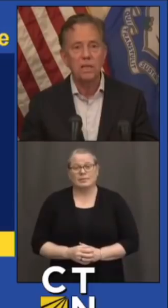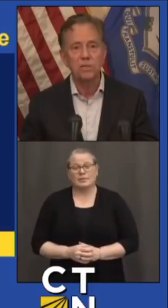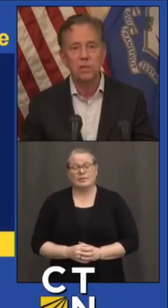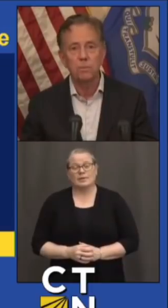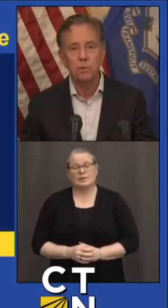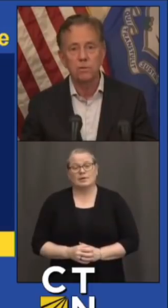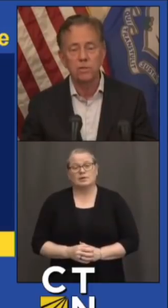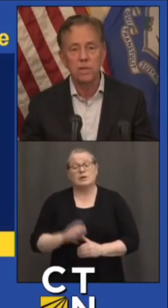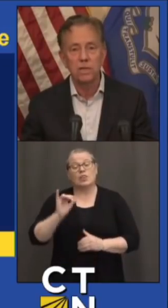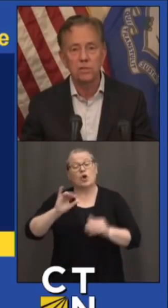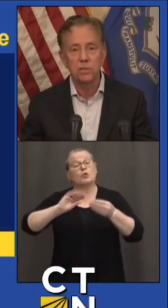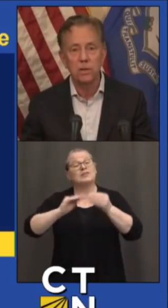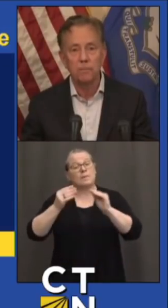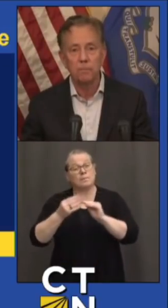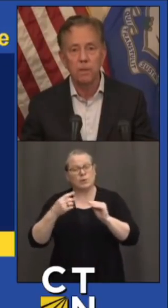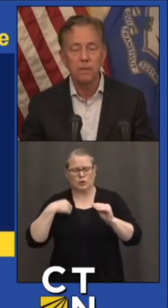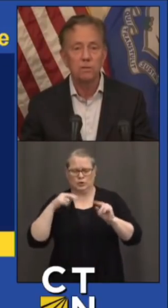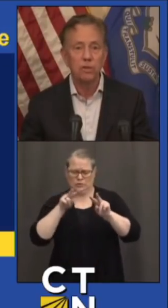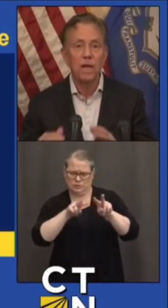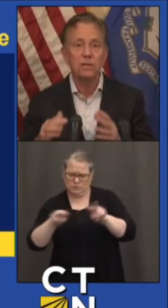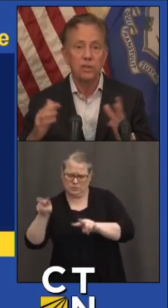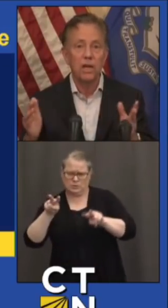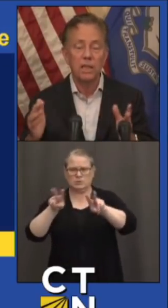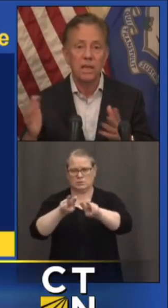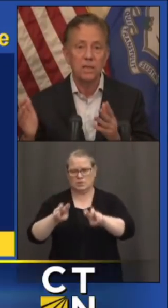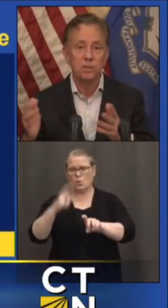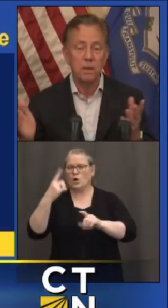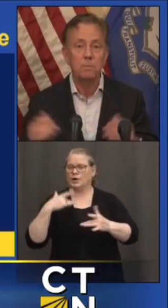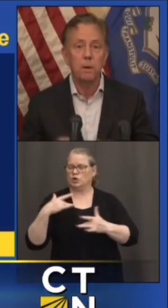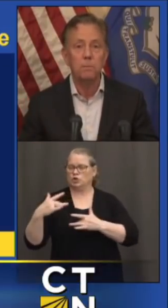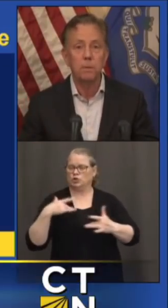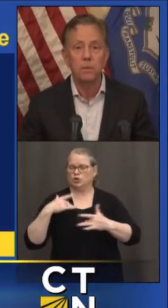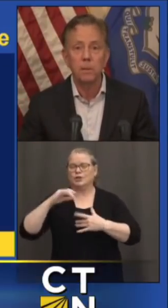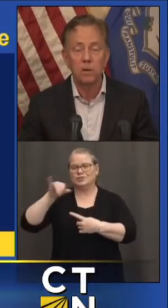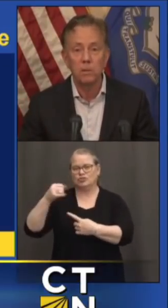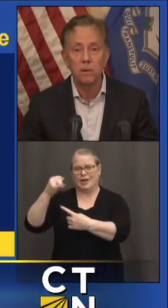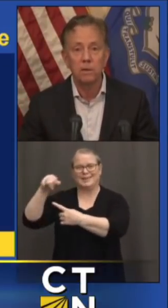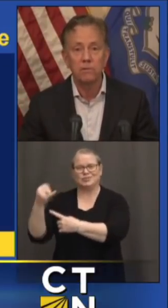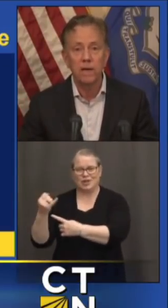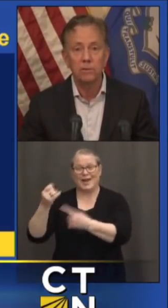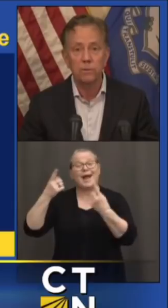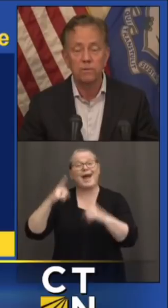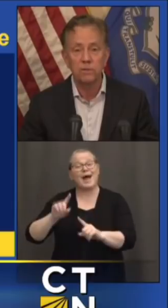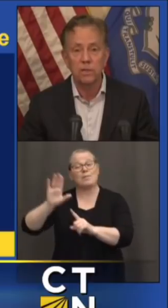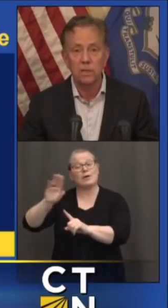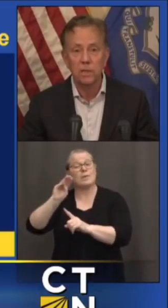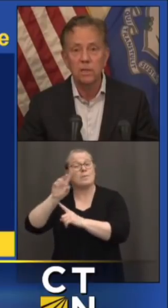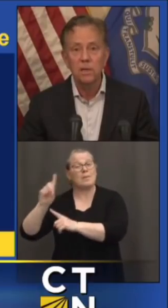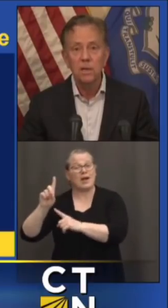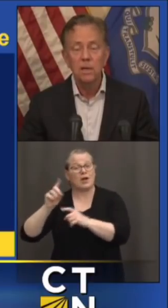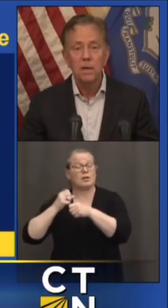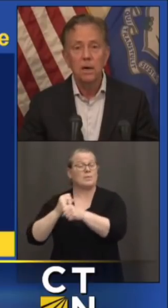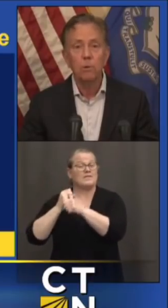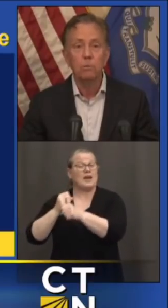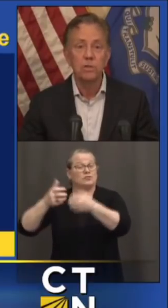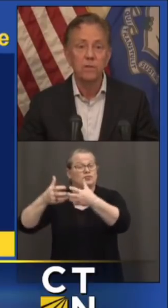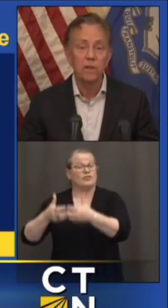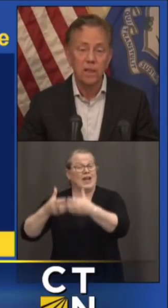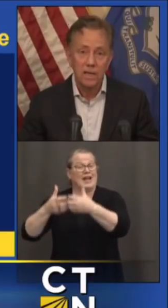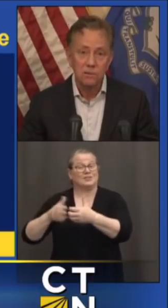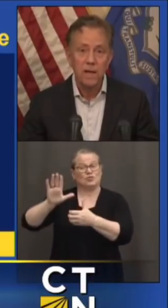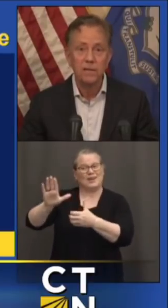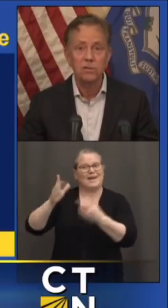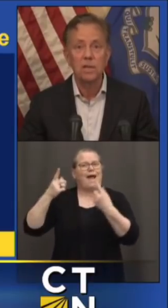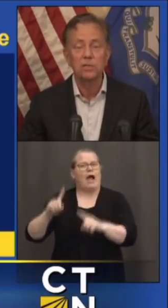see in these numbers is J&J. They hit a speed bump at their Maryland manufacturing facility. We're